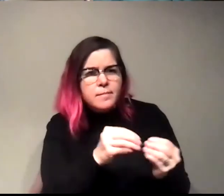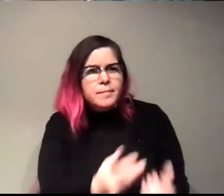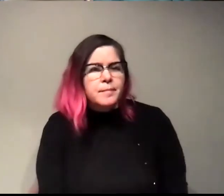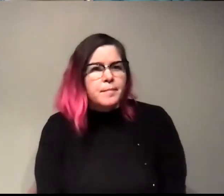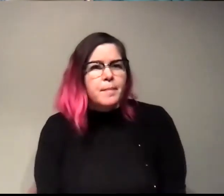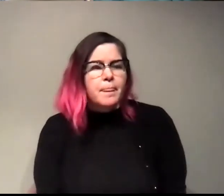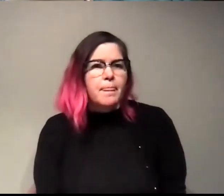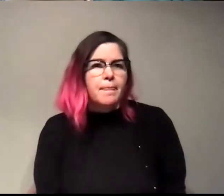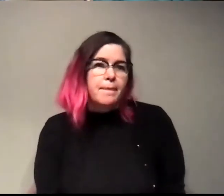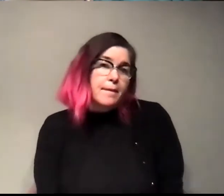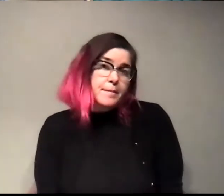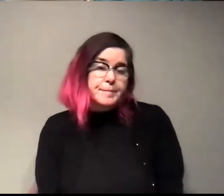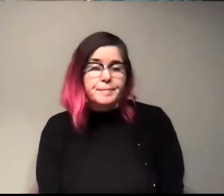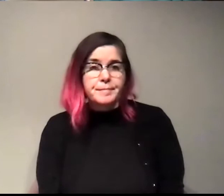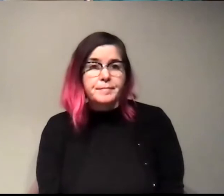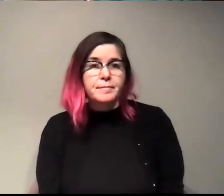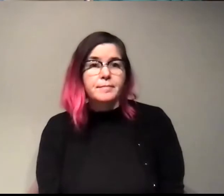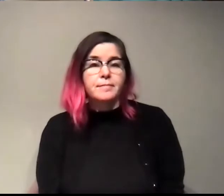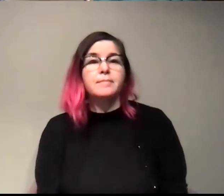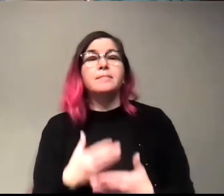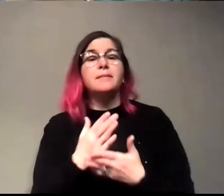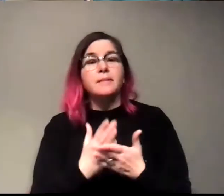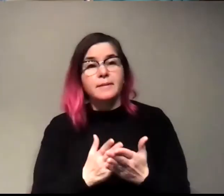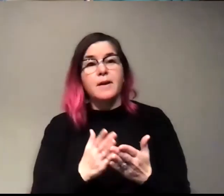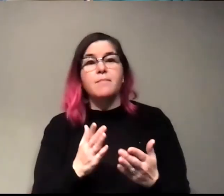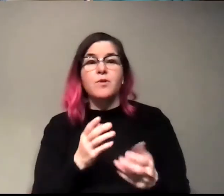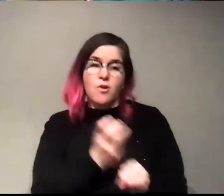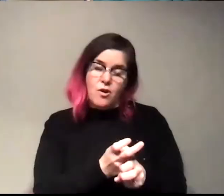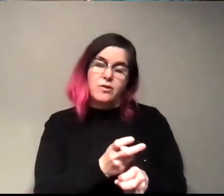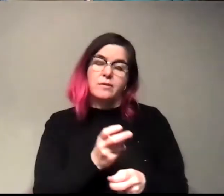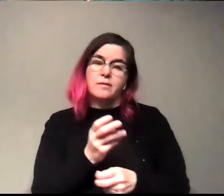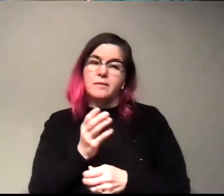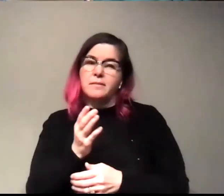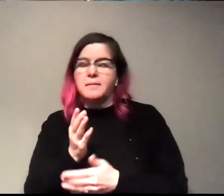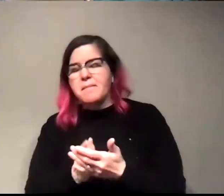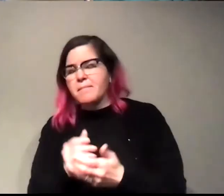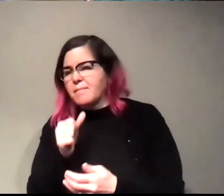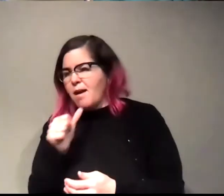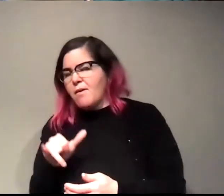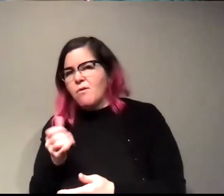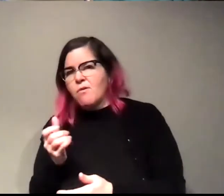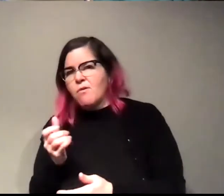but, you know, in some parts of it are harder than others, I'll say. Um,